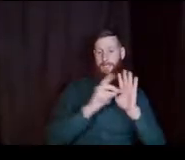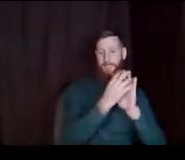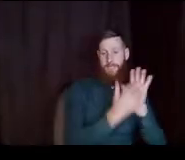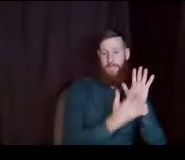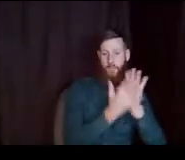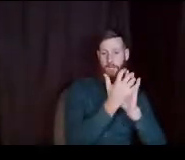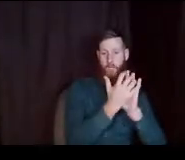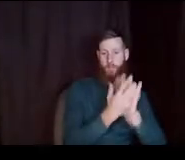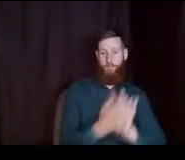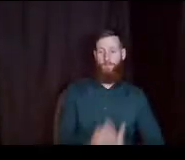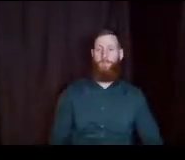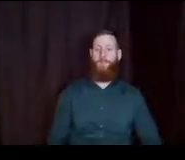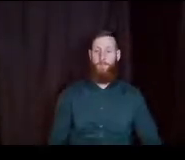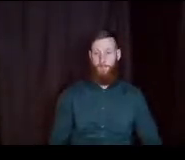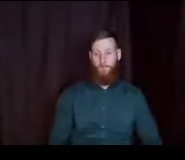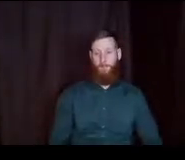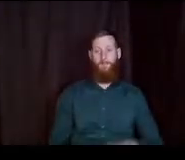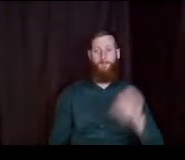Alright.